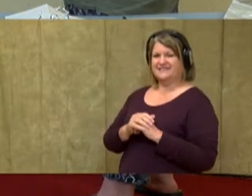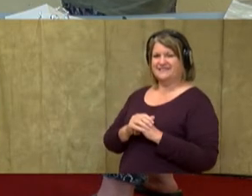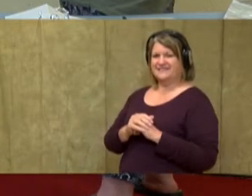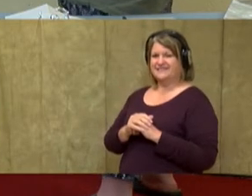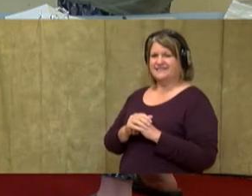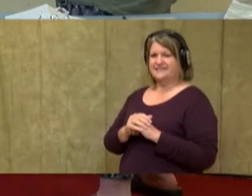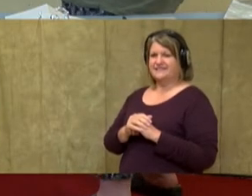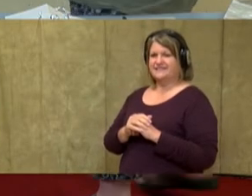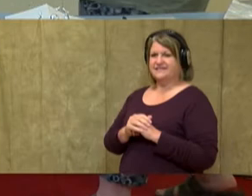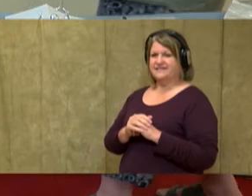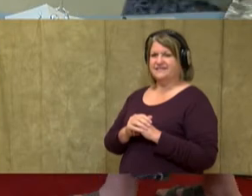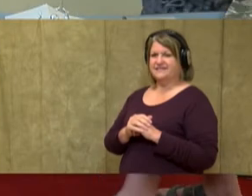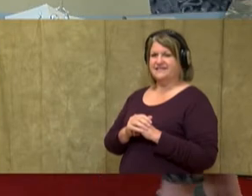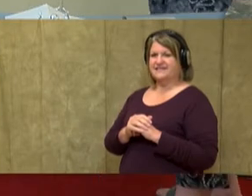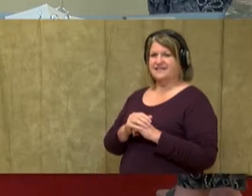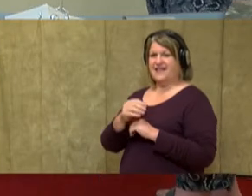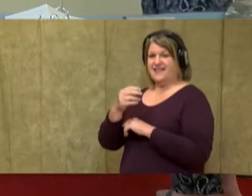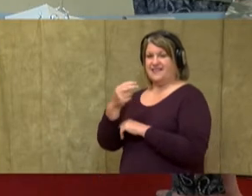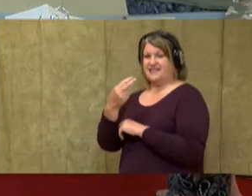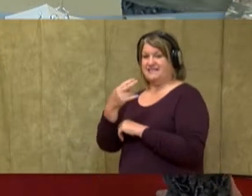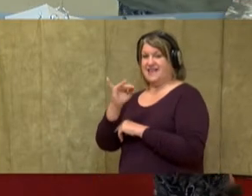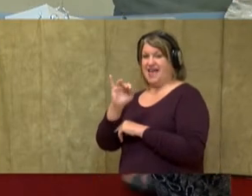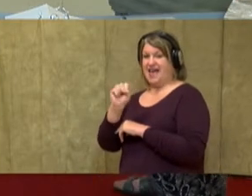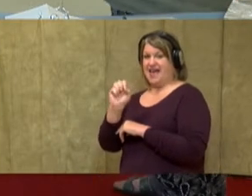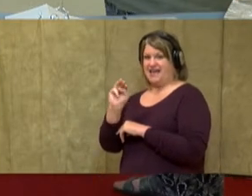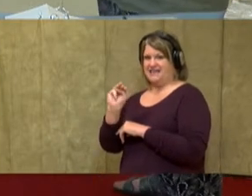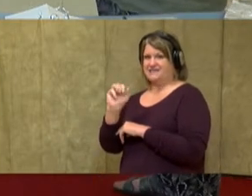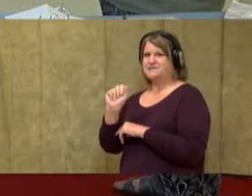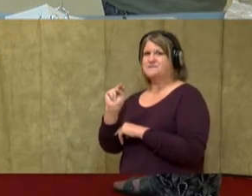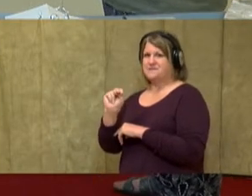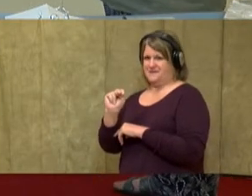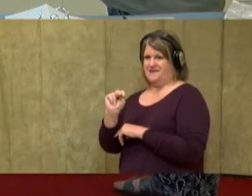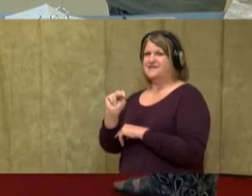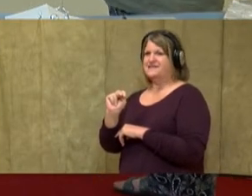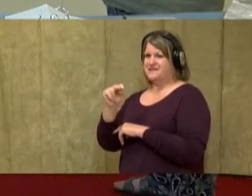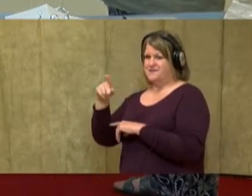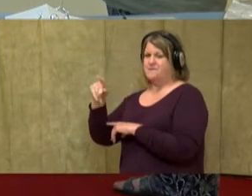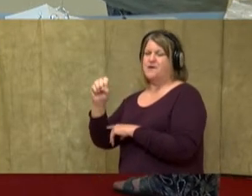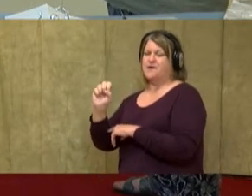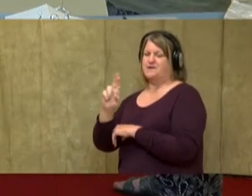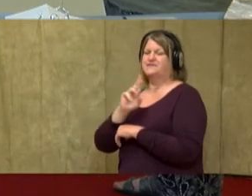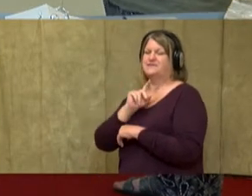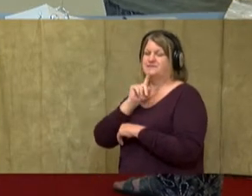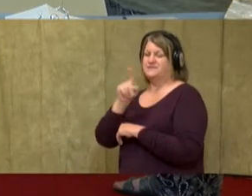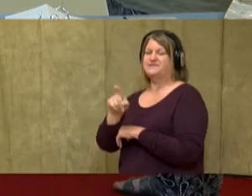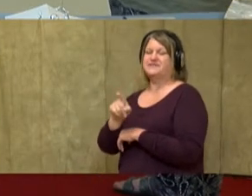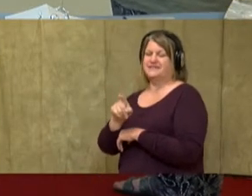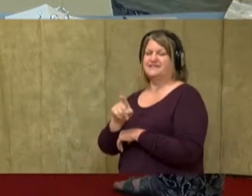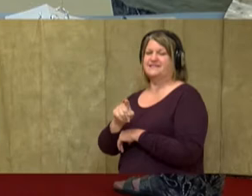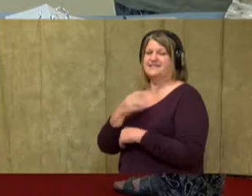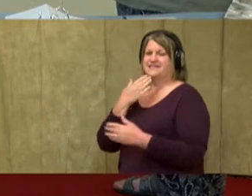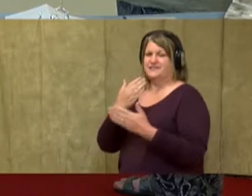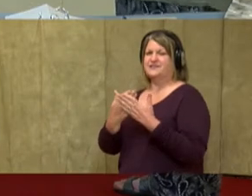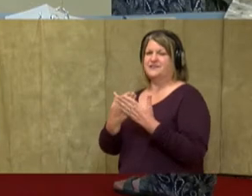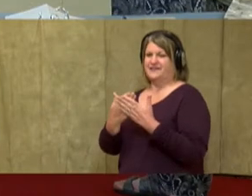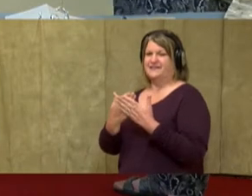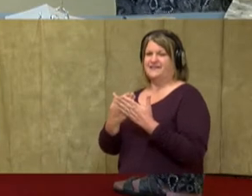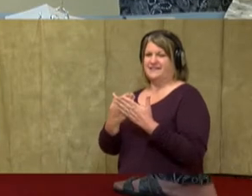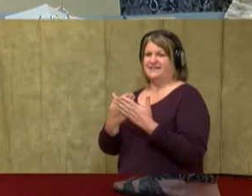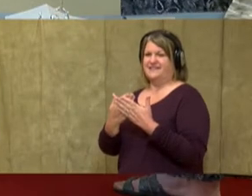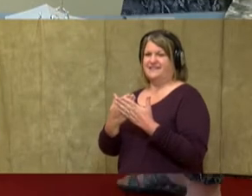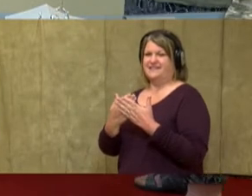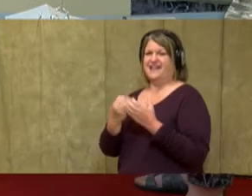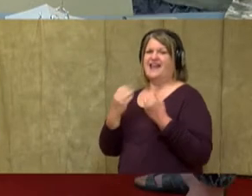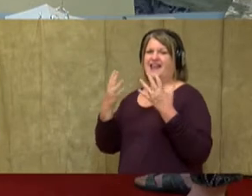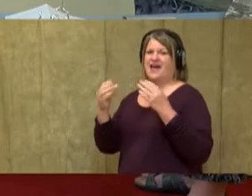little pose is a good one for our sculpture because you have a lot of movement with your legs and your arms. That's